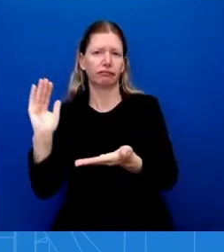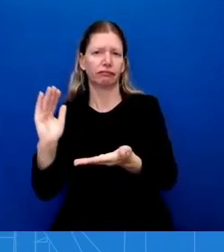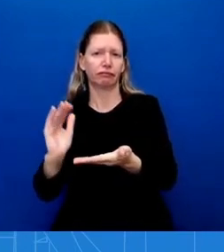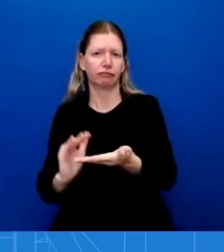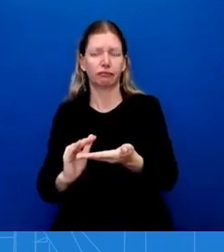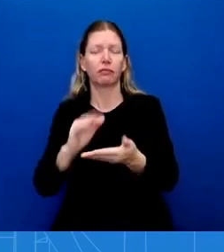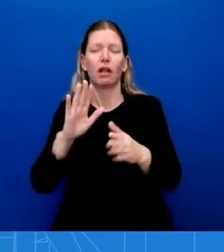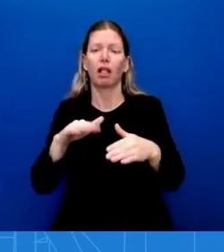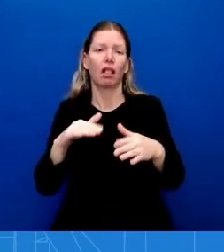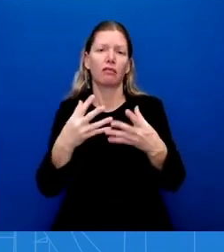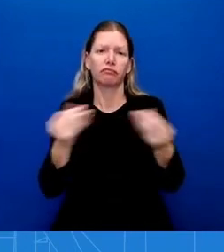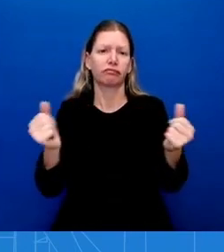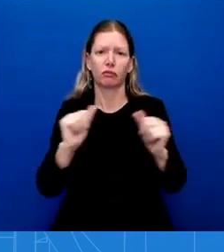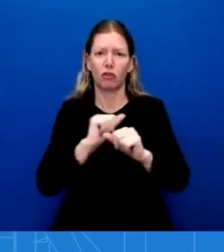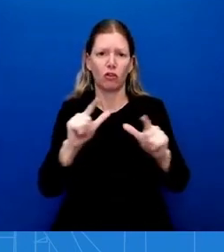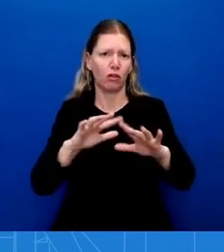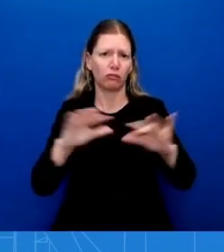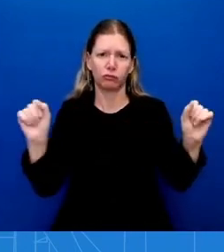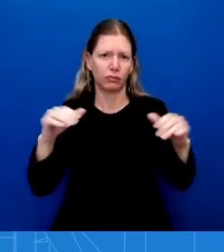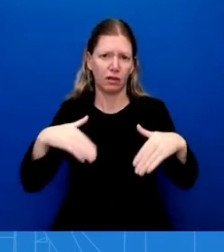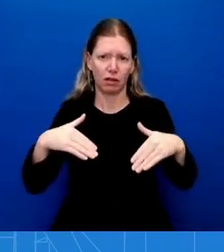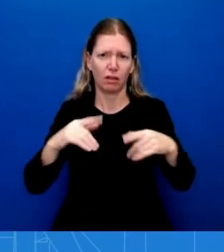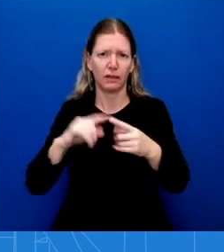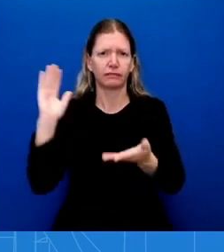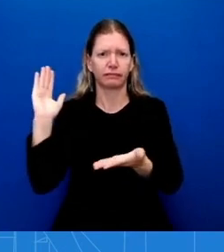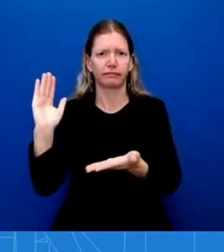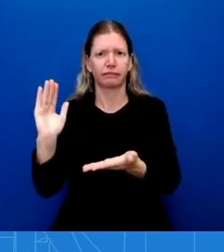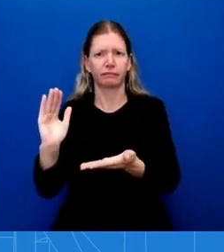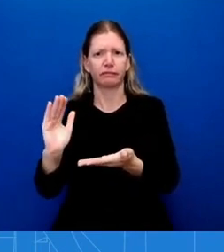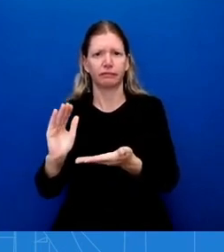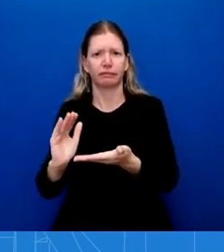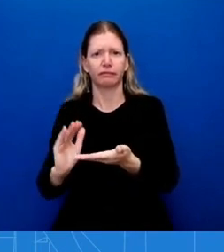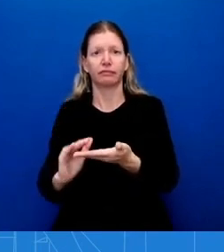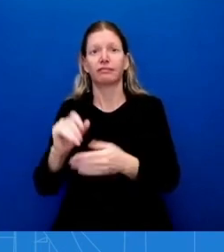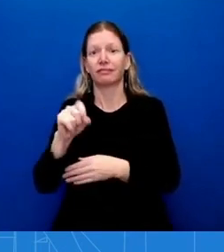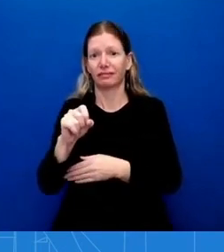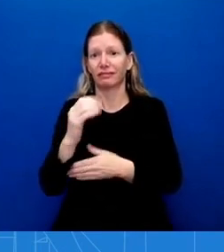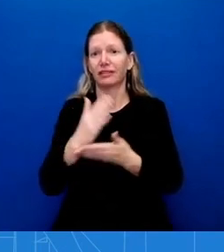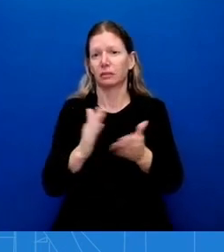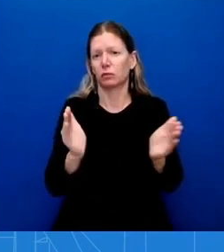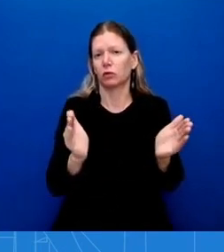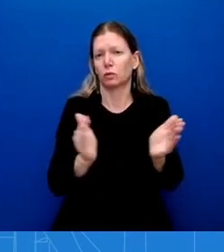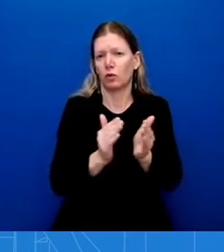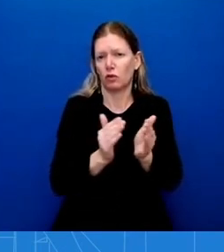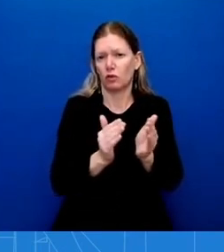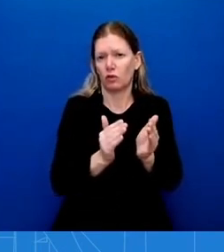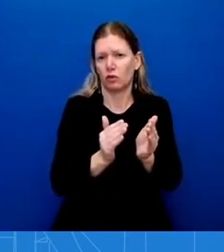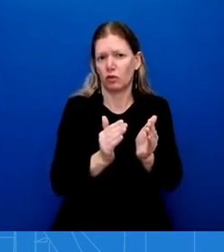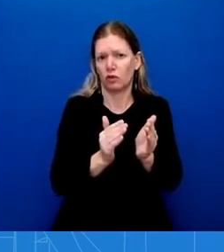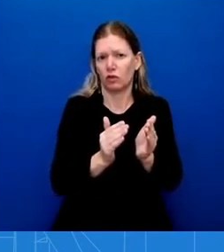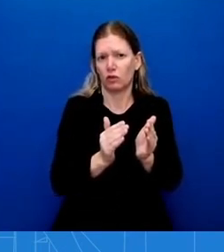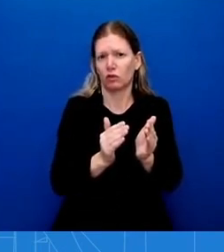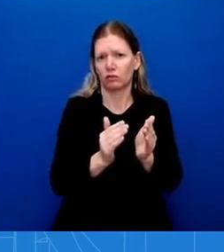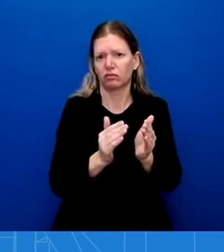There are, as you know, a small number of U.S. forces that are part of the KFOR, the Kosovo Force Peacekeeping Mission that NATO